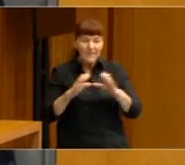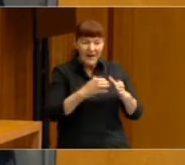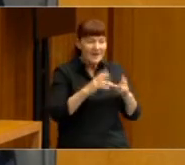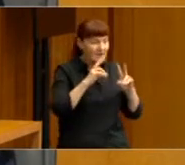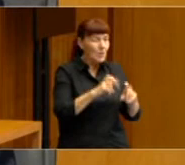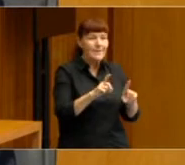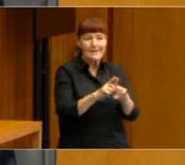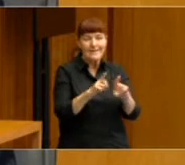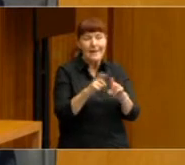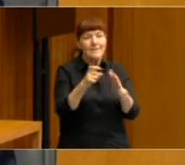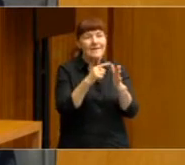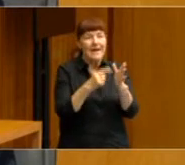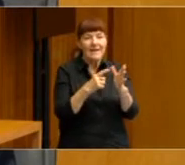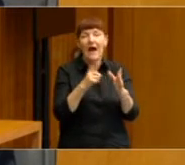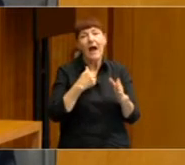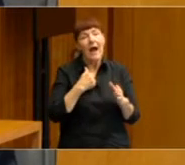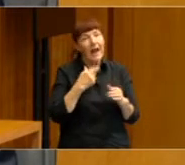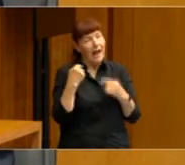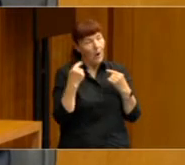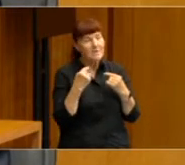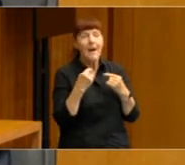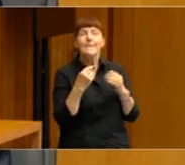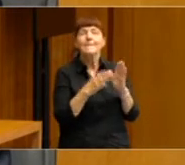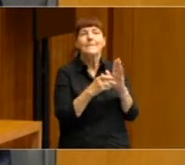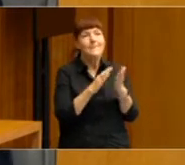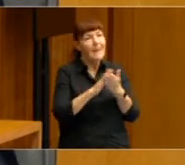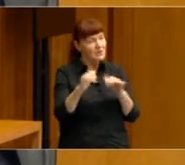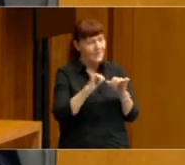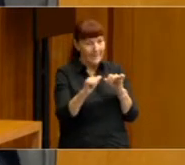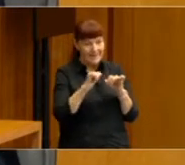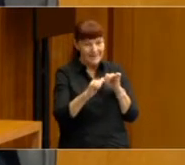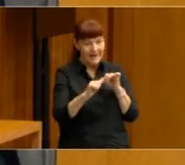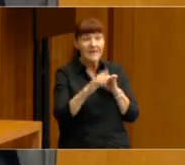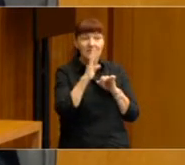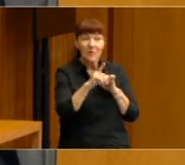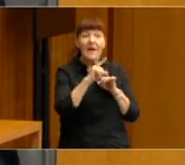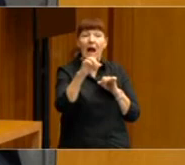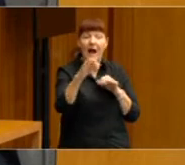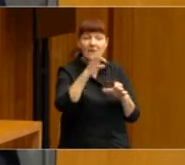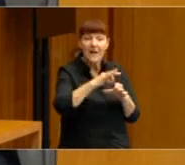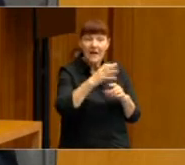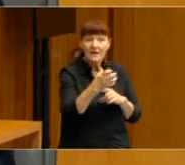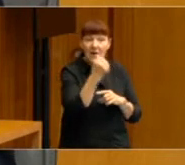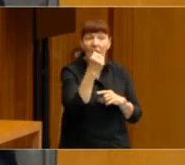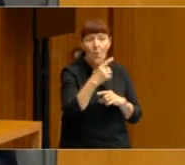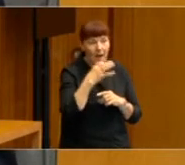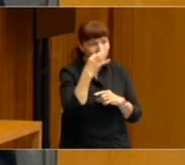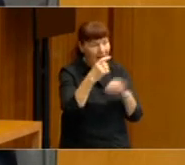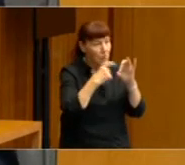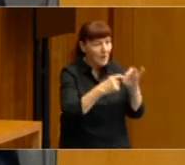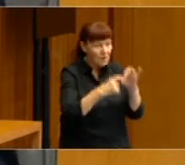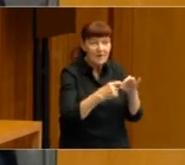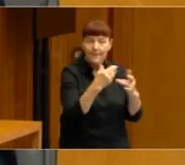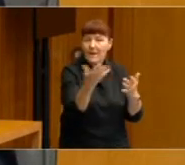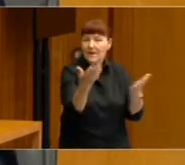Except ours are much better in the sense that they're after the event. ask a lot more questions. We have a much better response